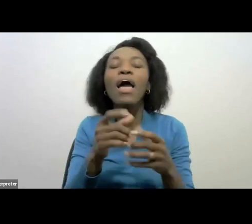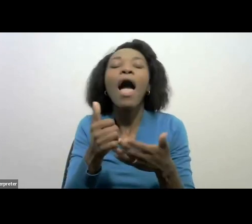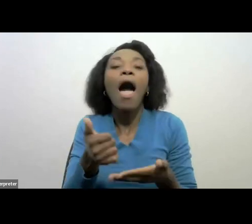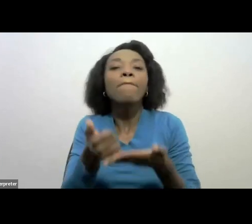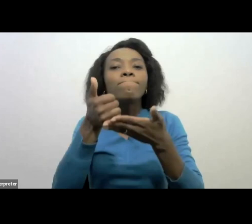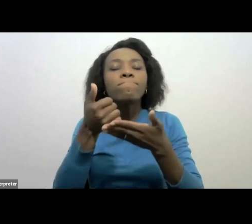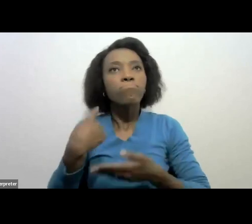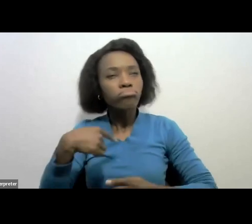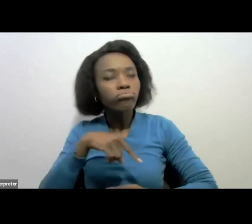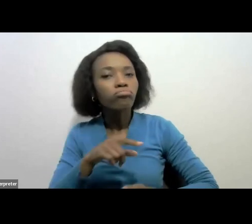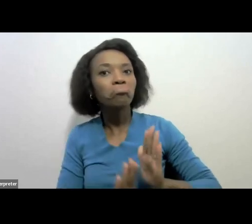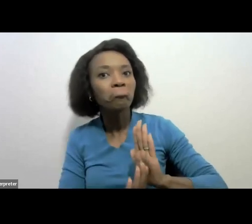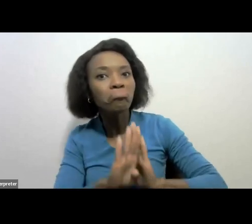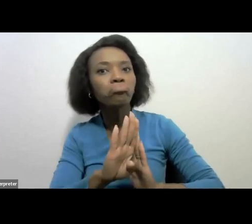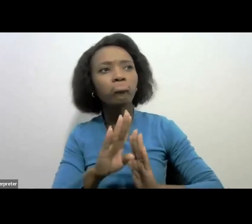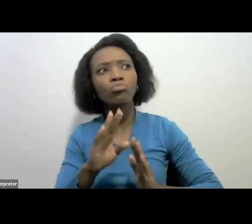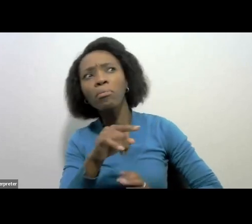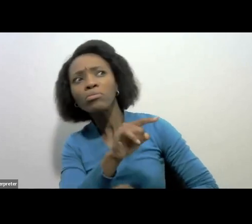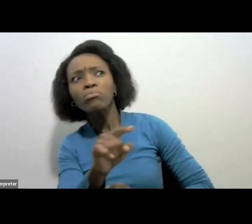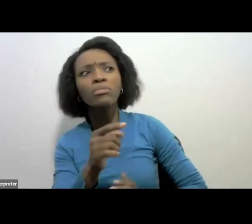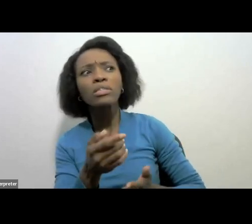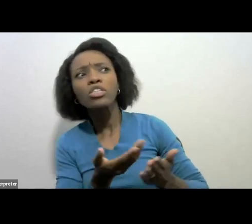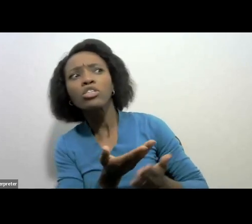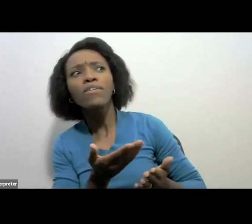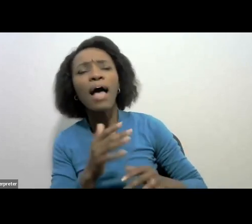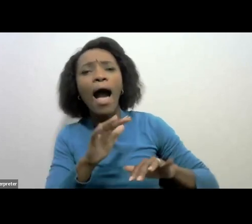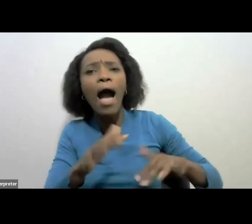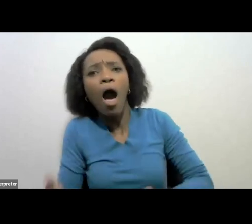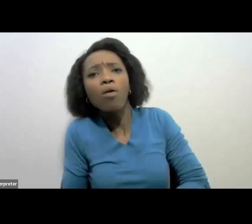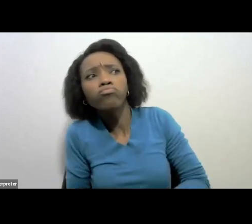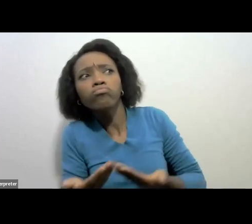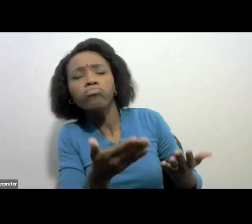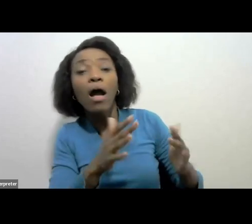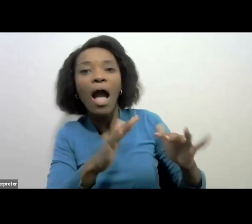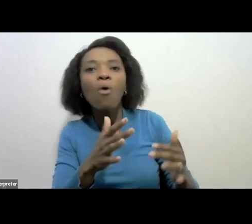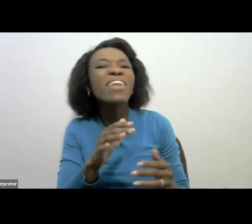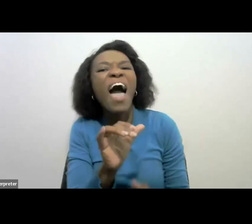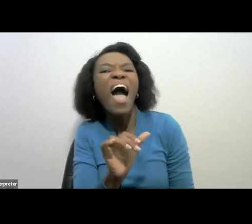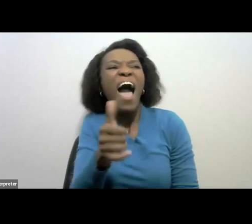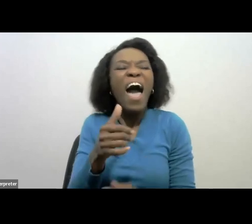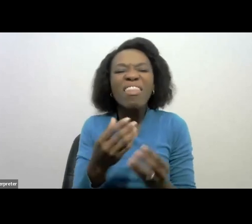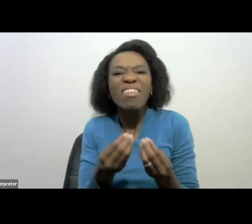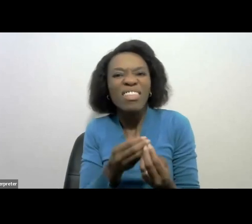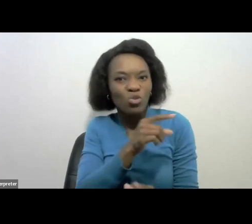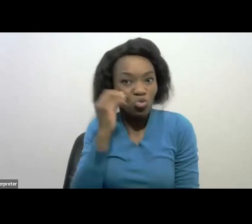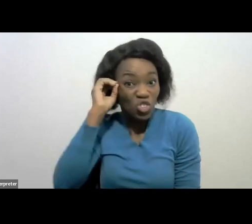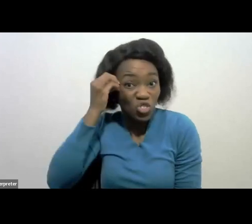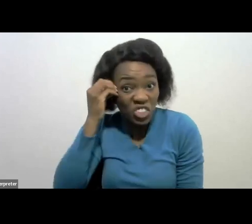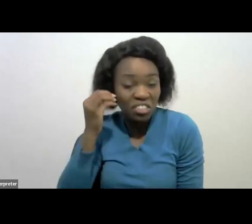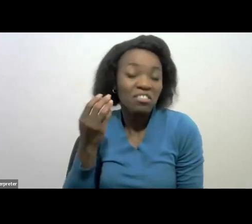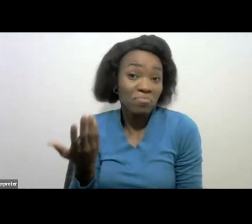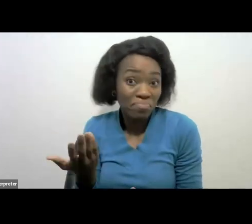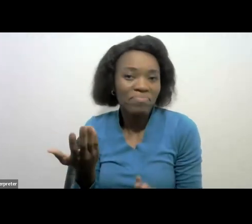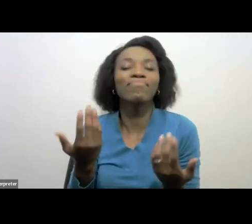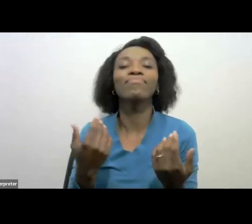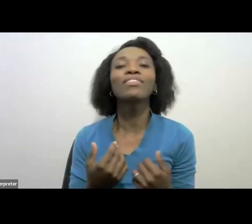how to service you and also maybe touch the topics that are of interest to you. Ladies and gentlemen,